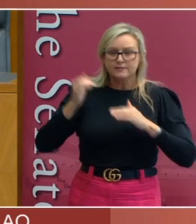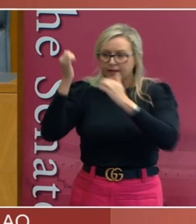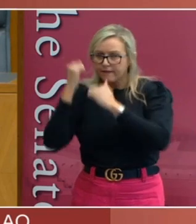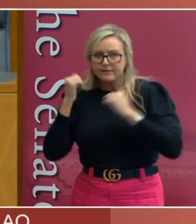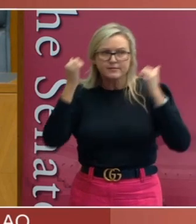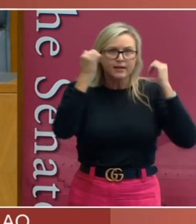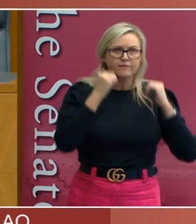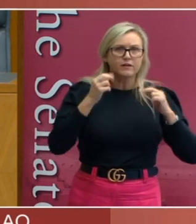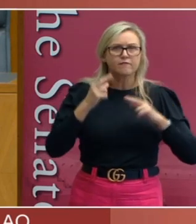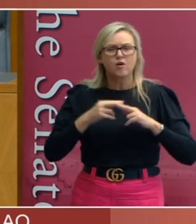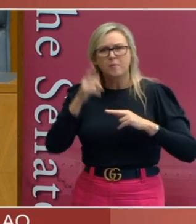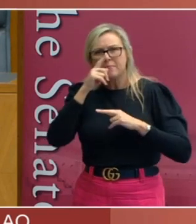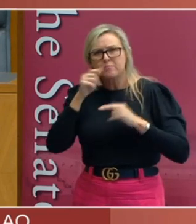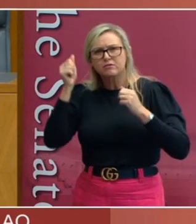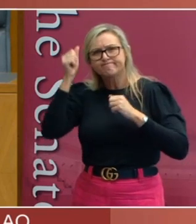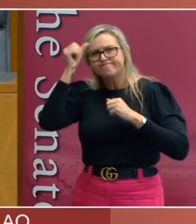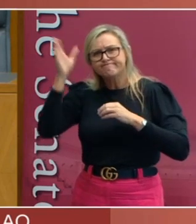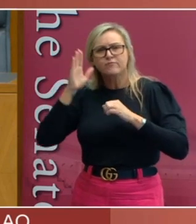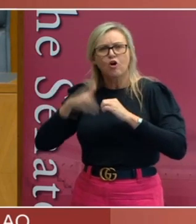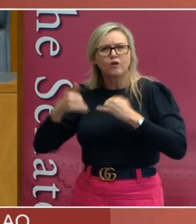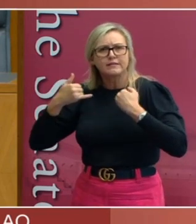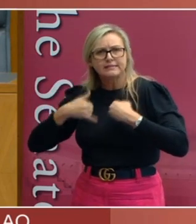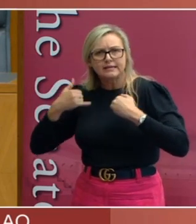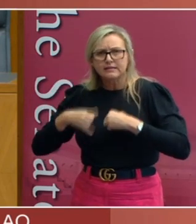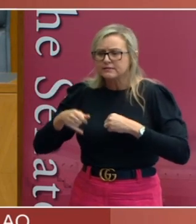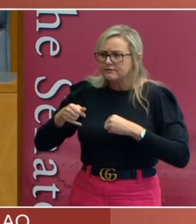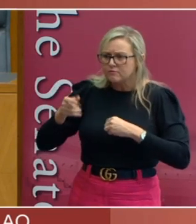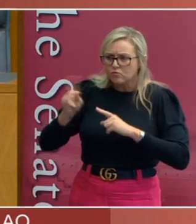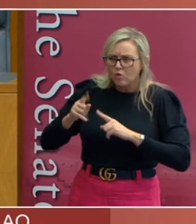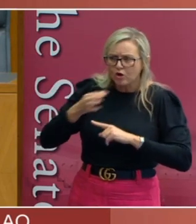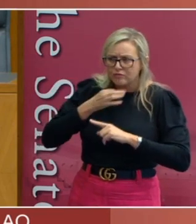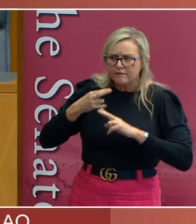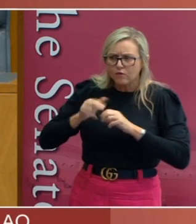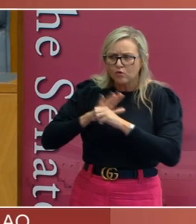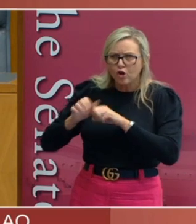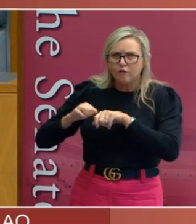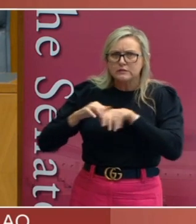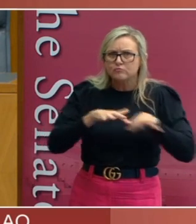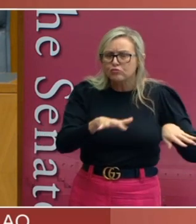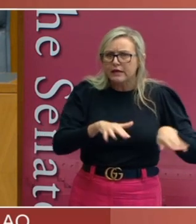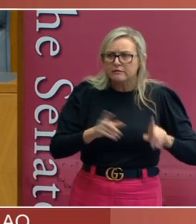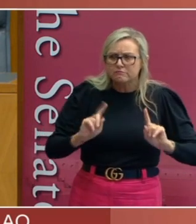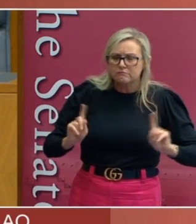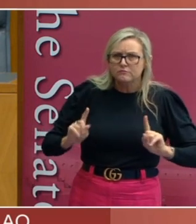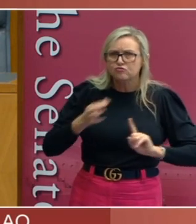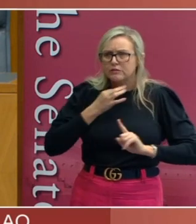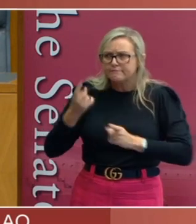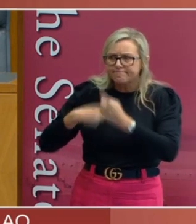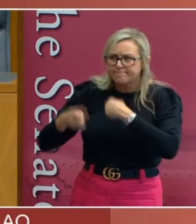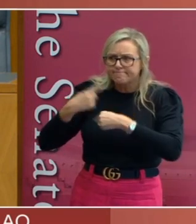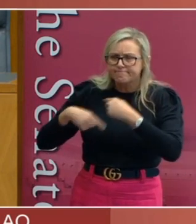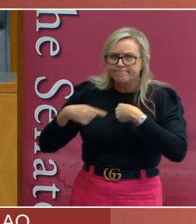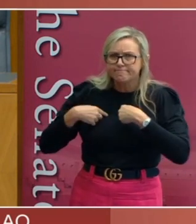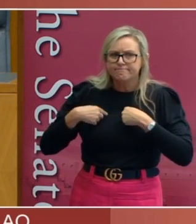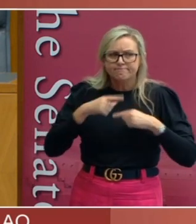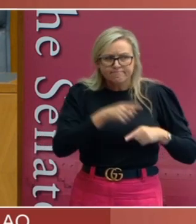epidemiologists about the level of risk involved in the spread of COVID-19 and in relation to different measures